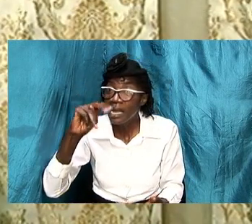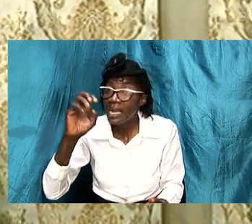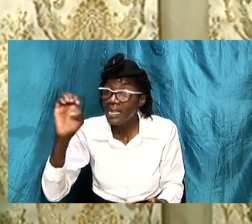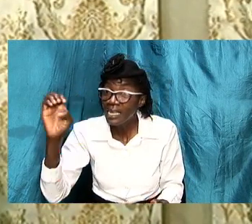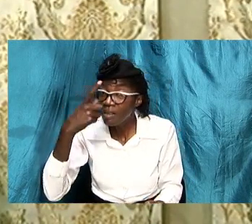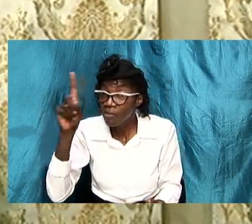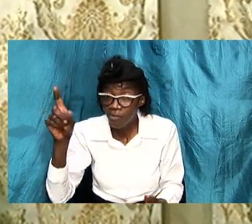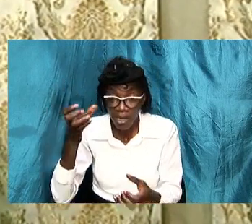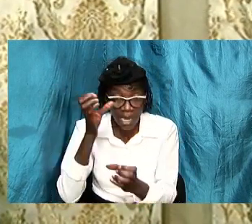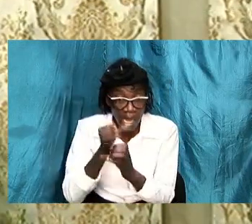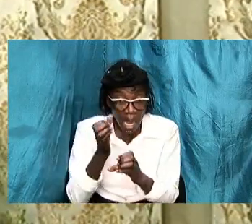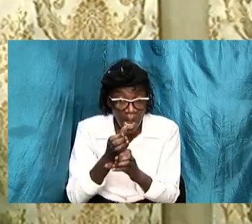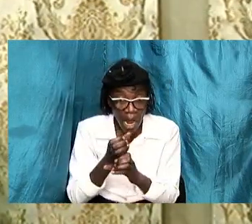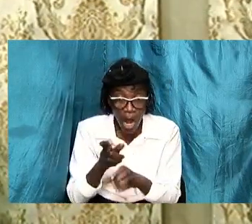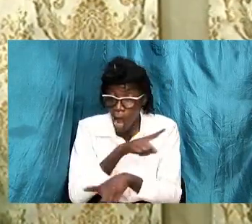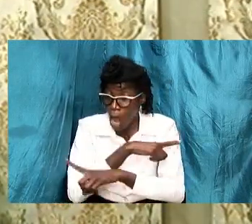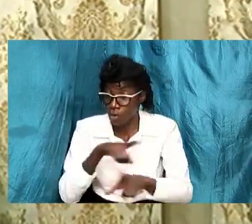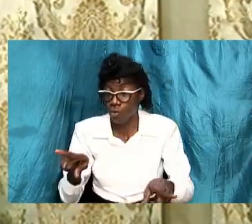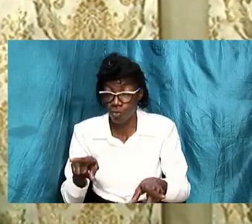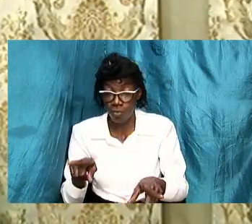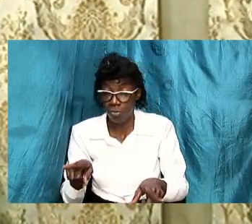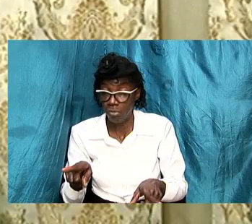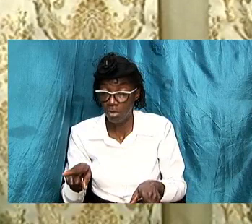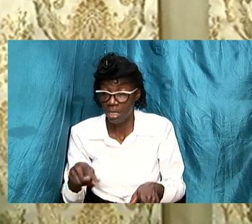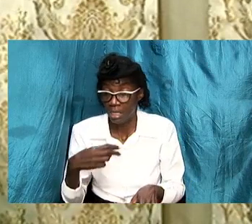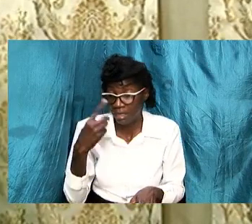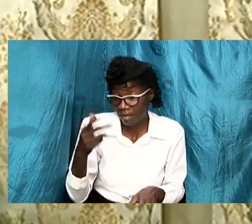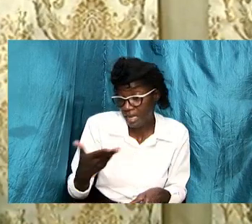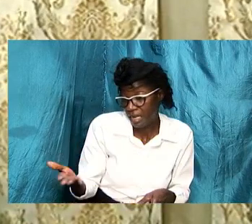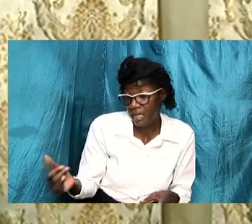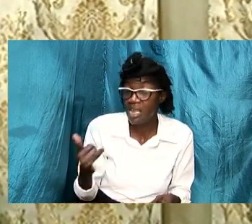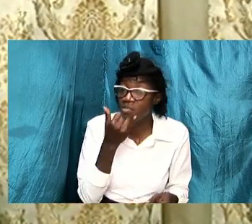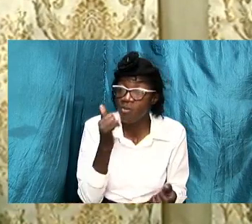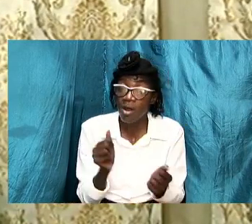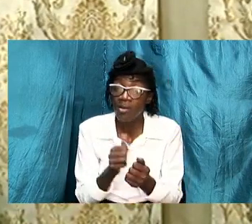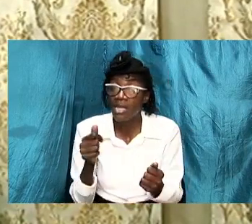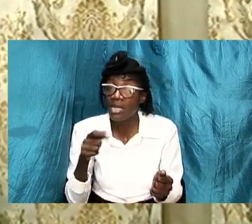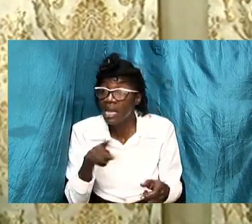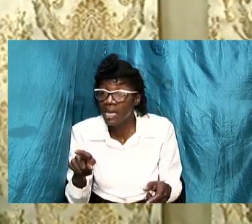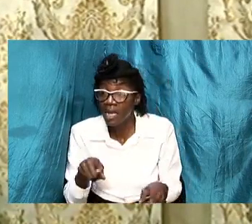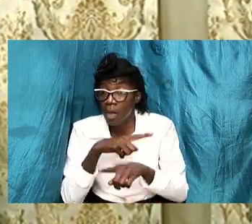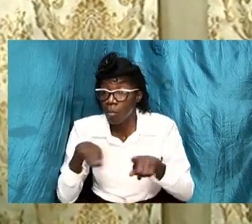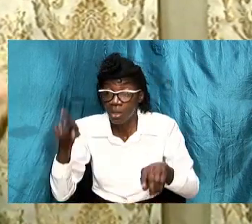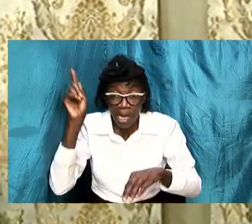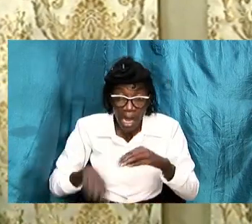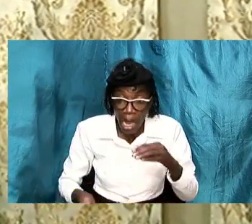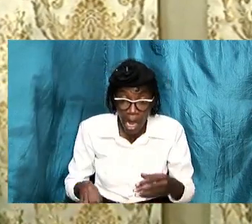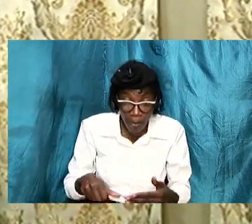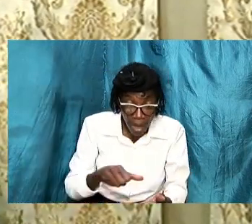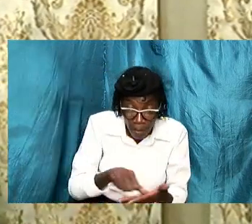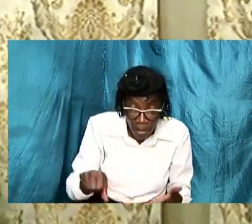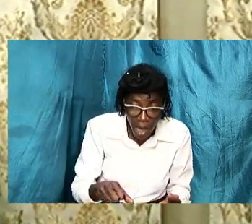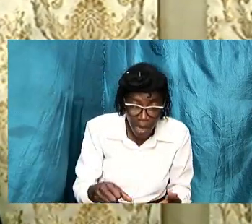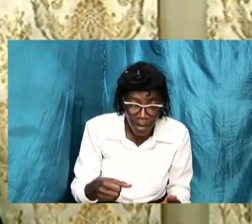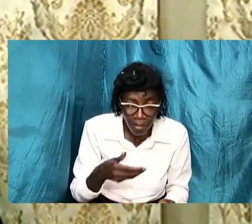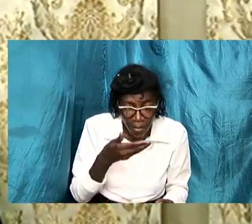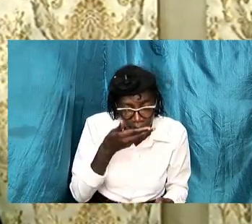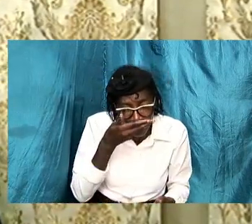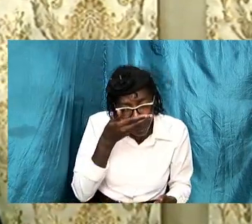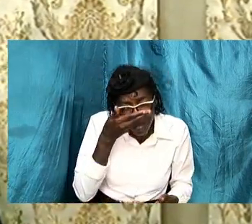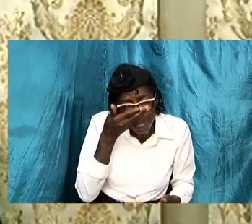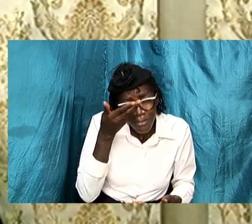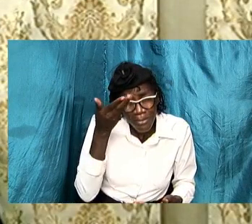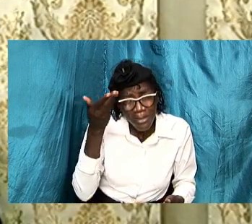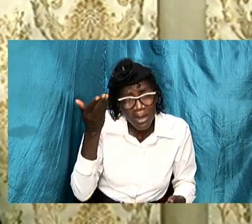ten thousand is too much to buy a perfume i want us to look again and to revalue what we